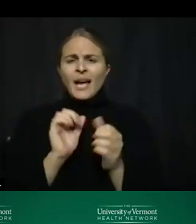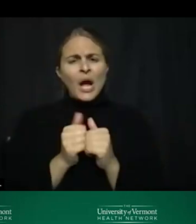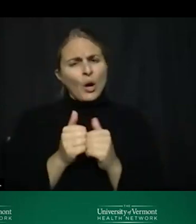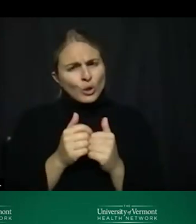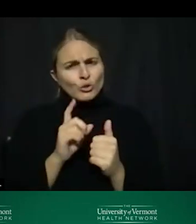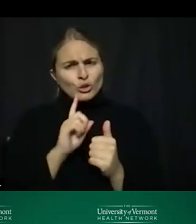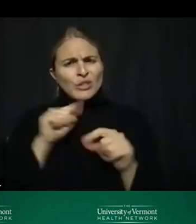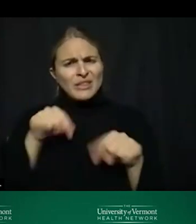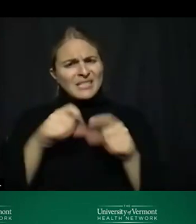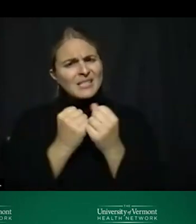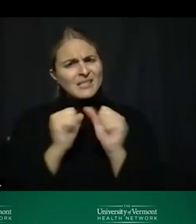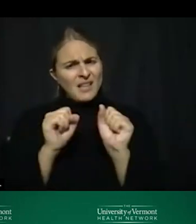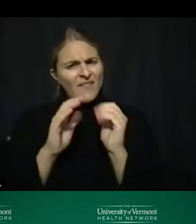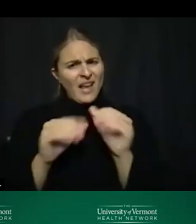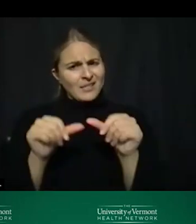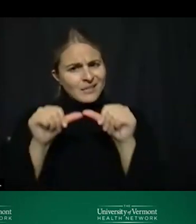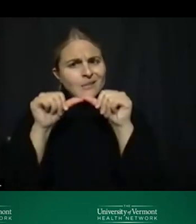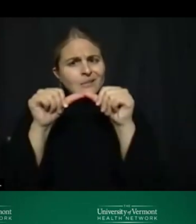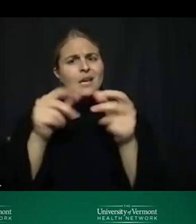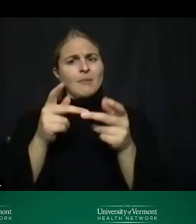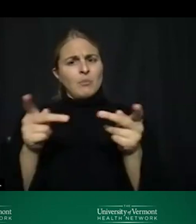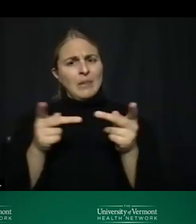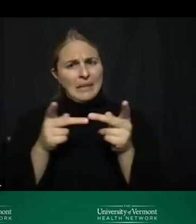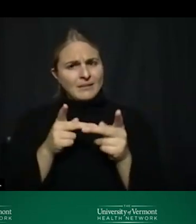and sustainable place to work